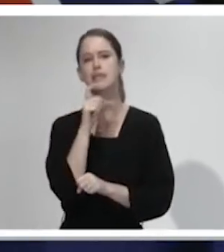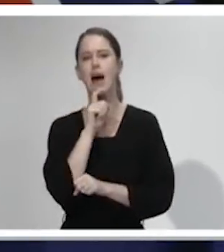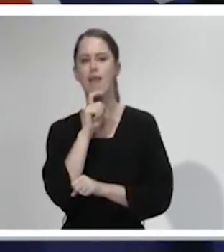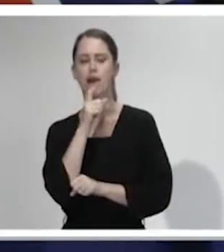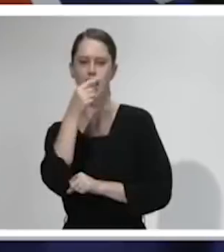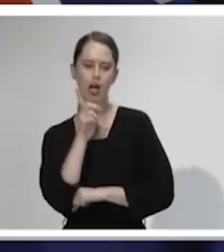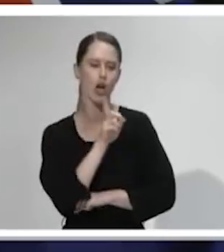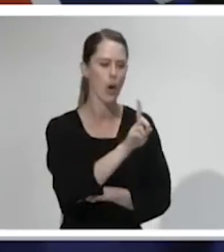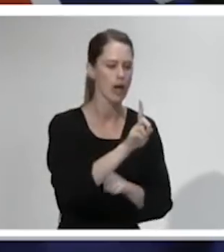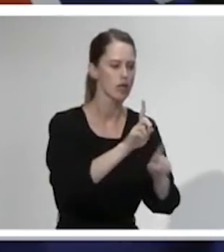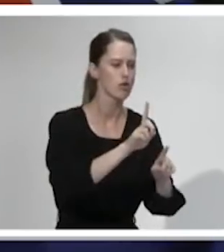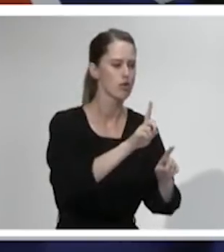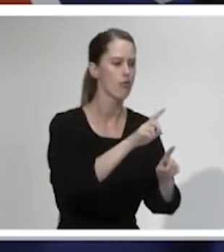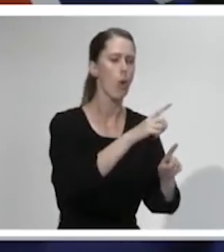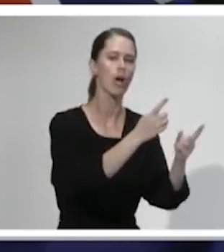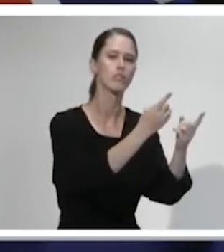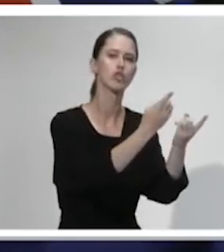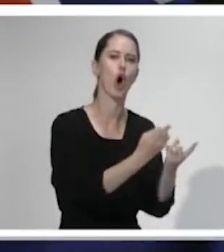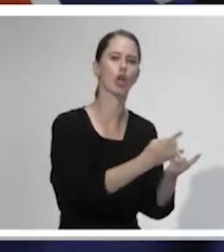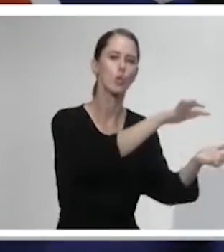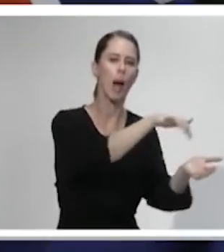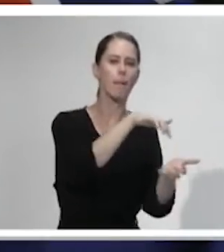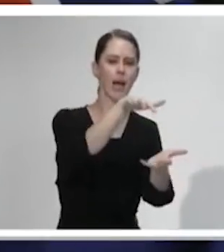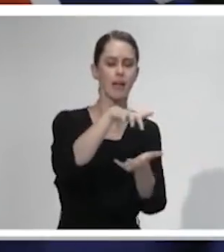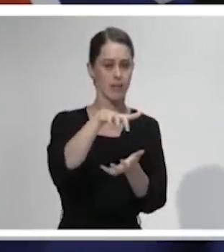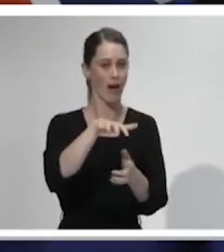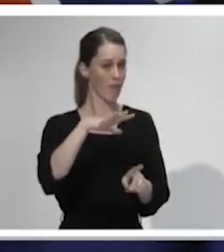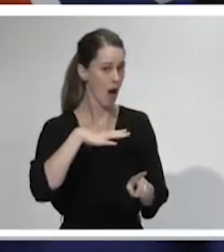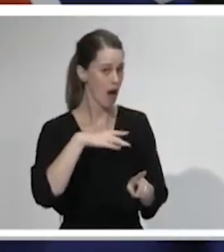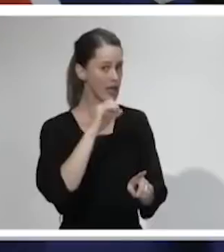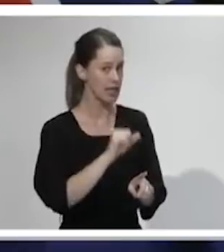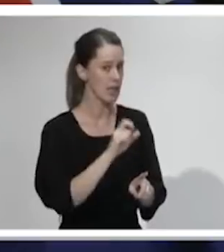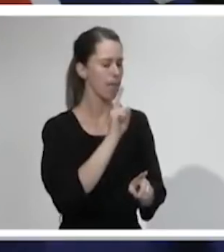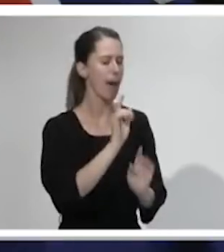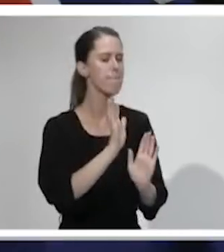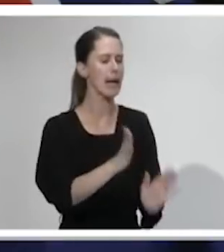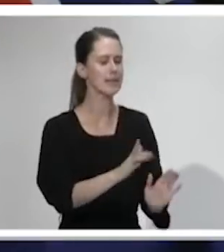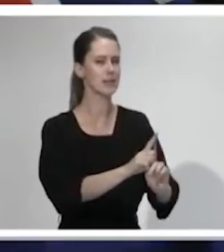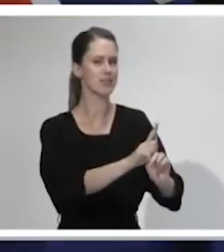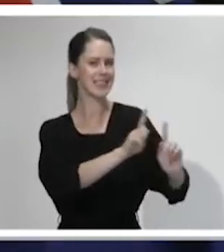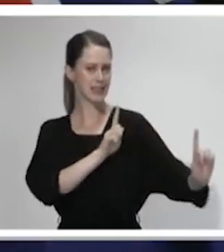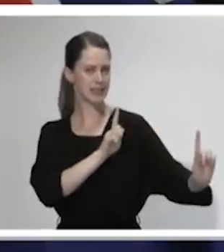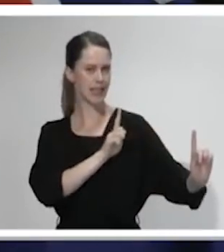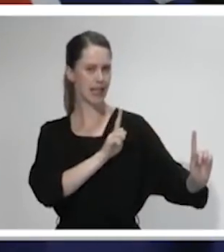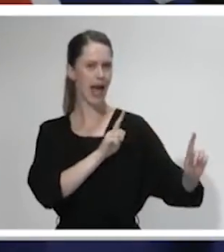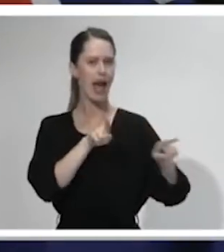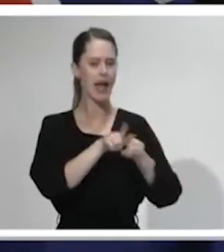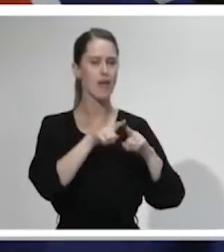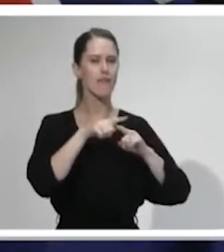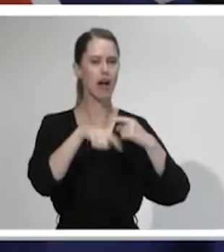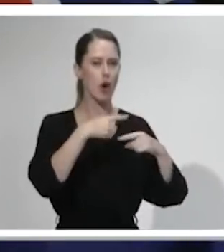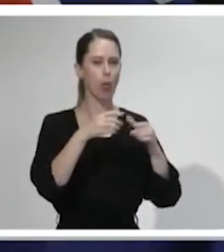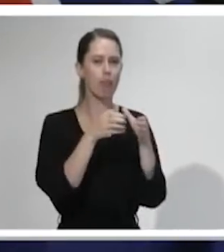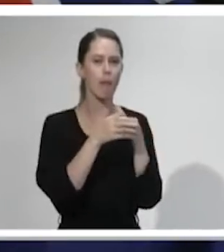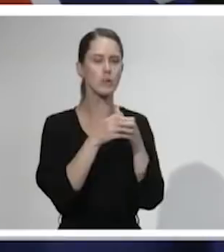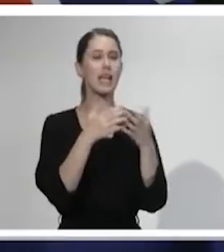receive stock if necessary. But we ask that in doing so, they stick to social distancing and their bubbles. This